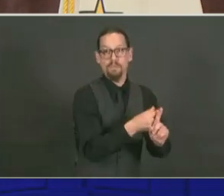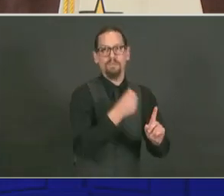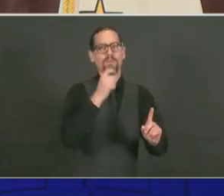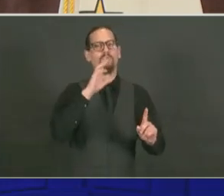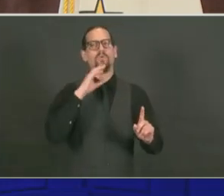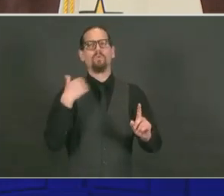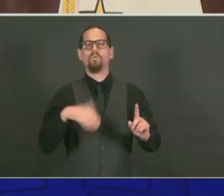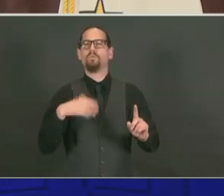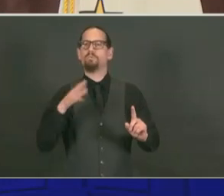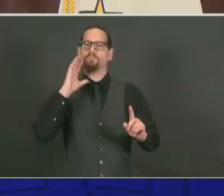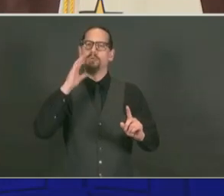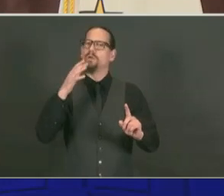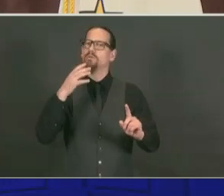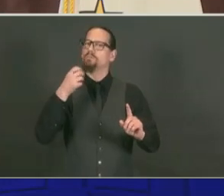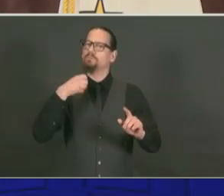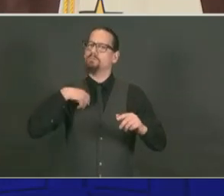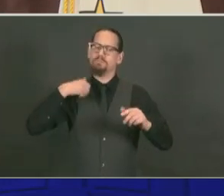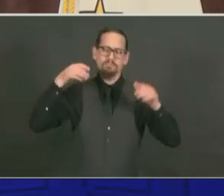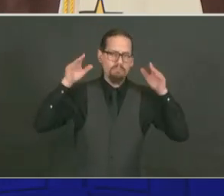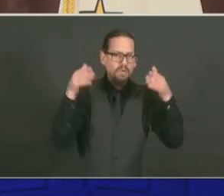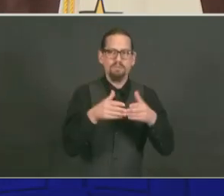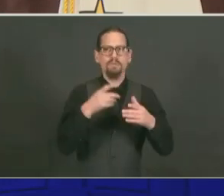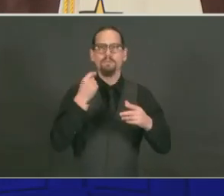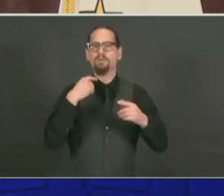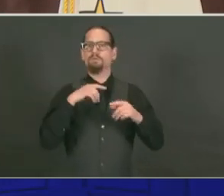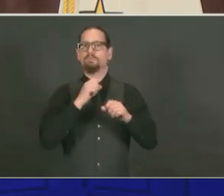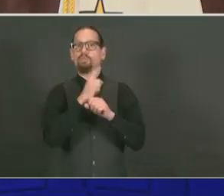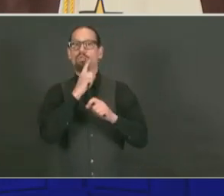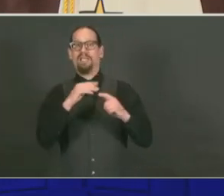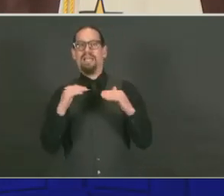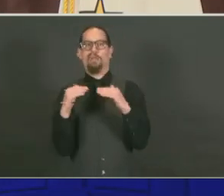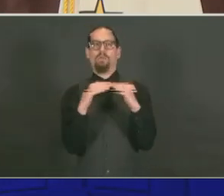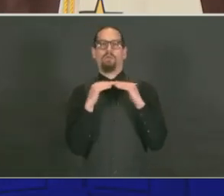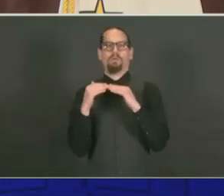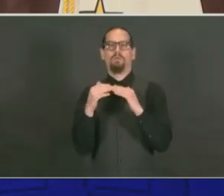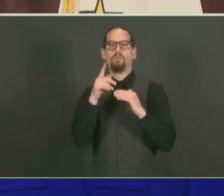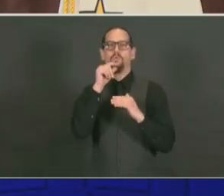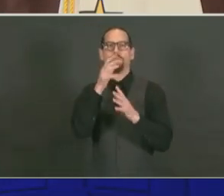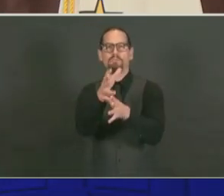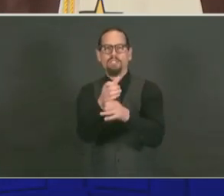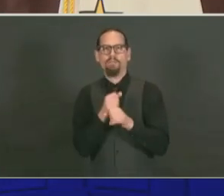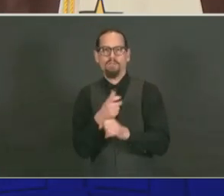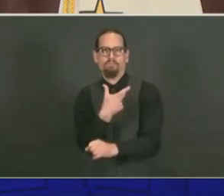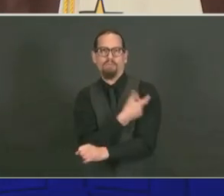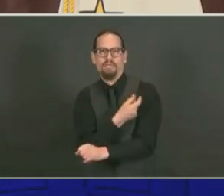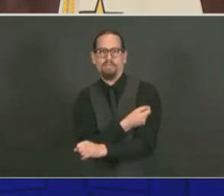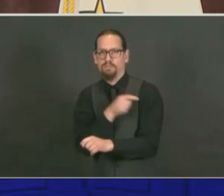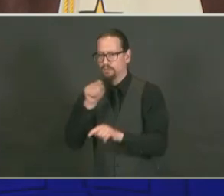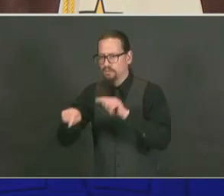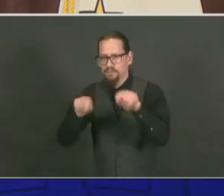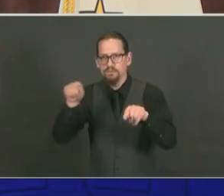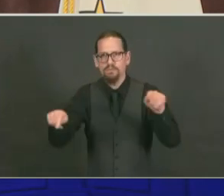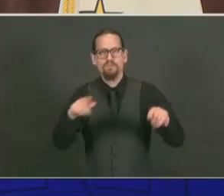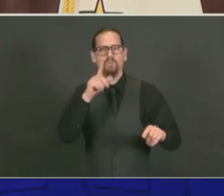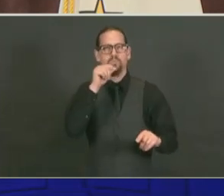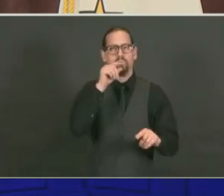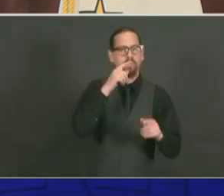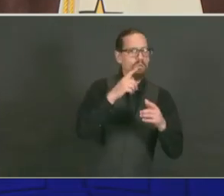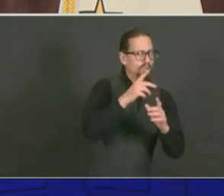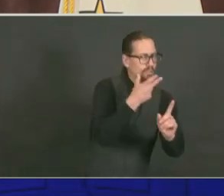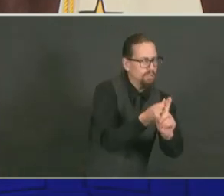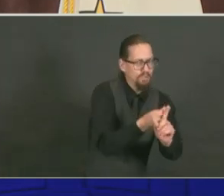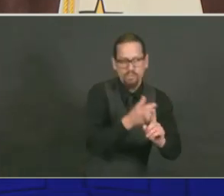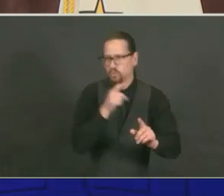focus on equity. Equity, fairness, and transparency have been priorities